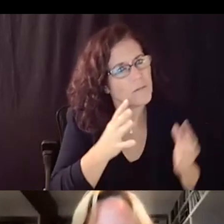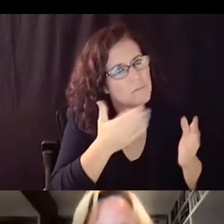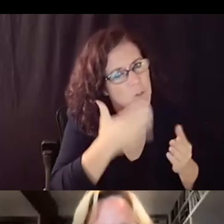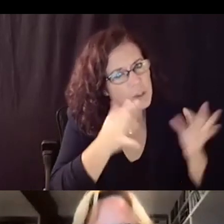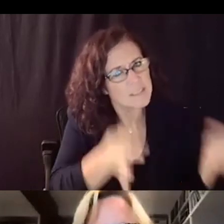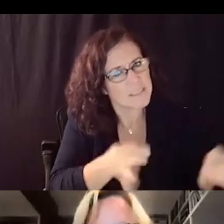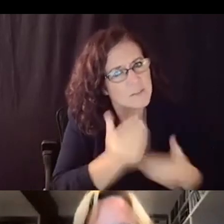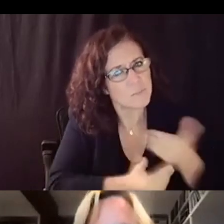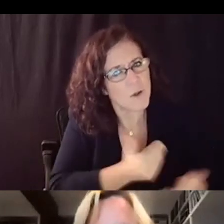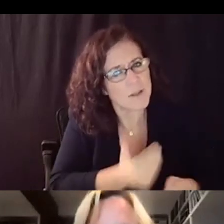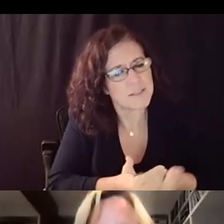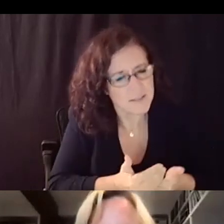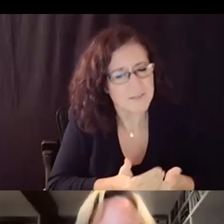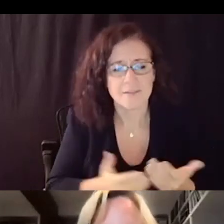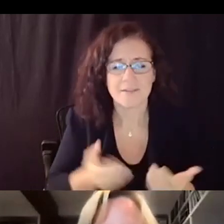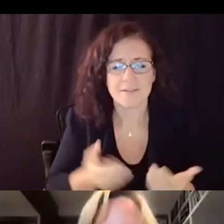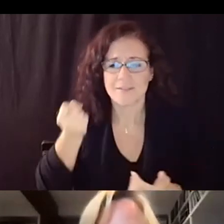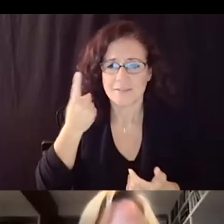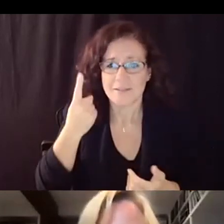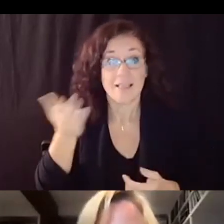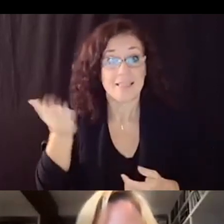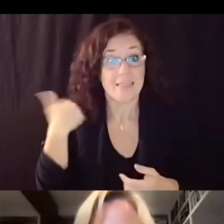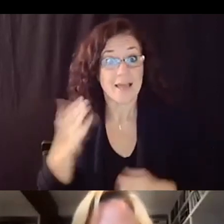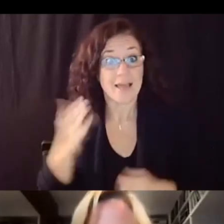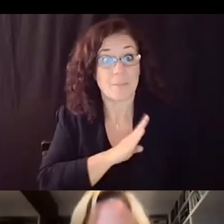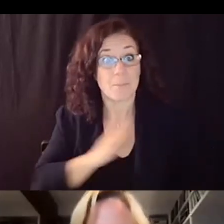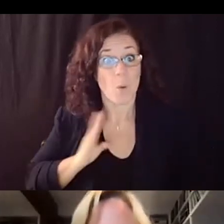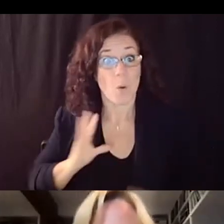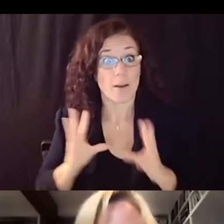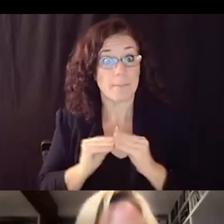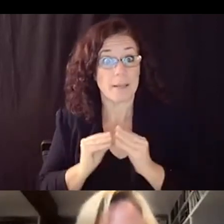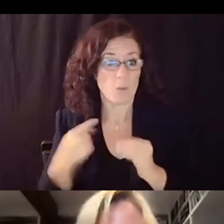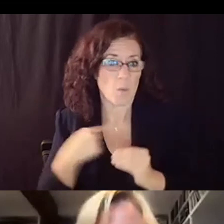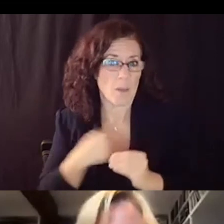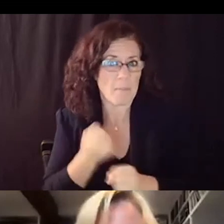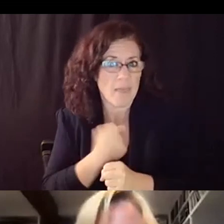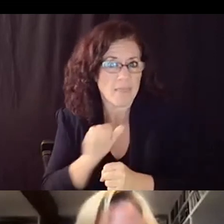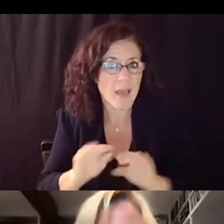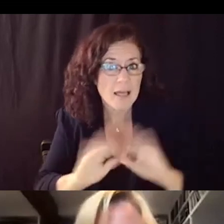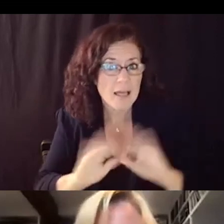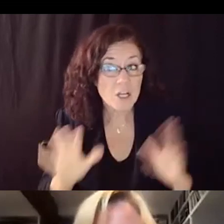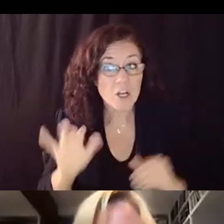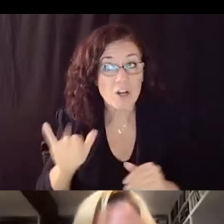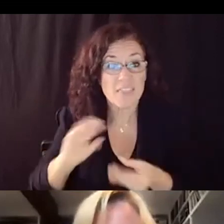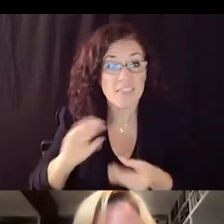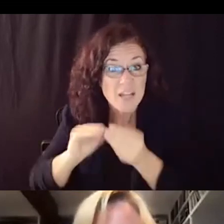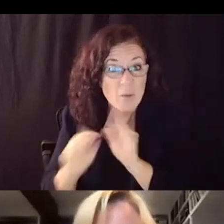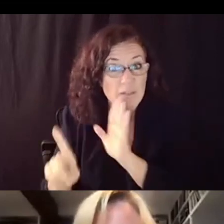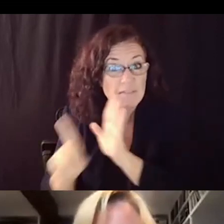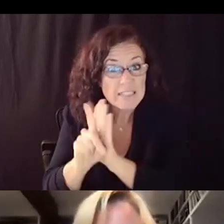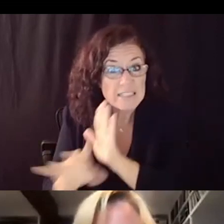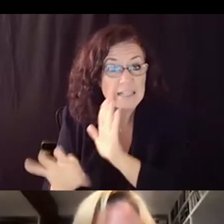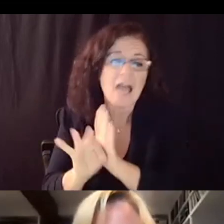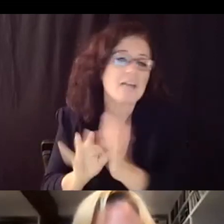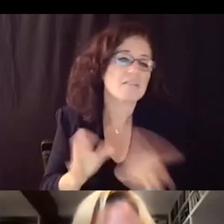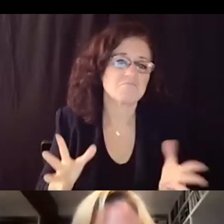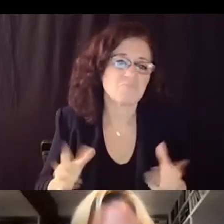clear at the last board meeting that the number of d's and f's were not acceptable and especially the